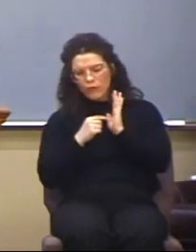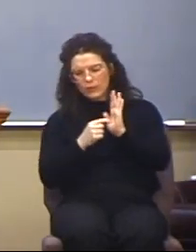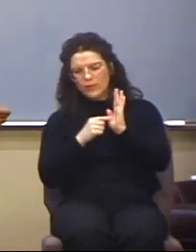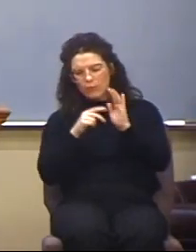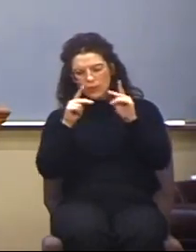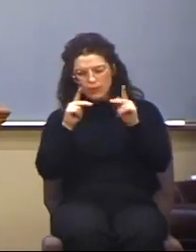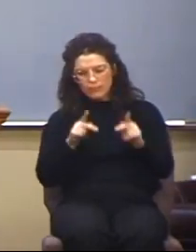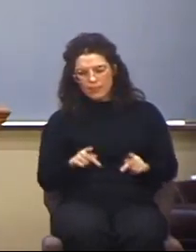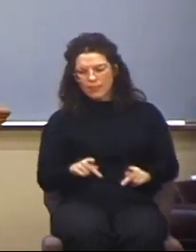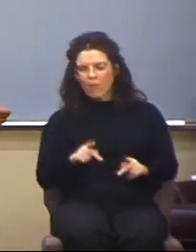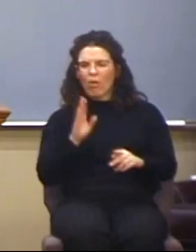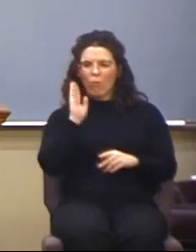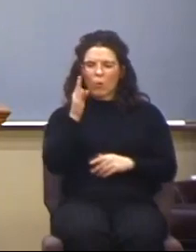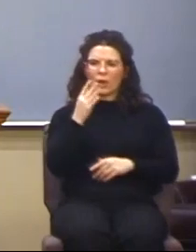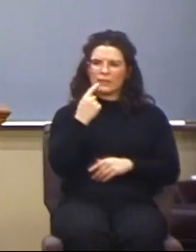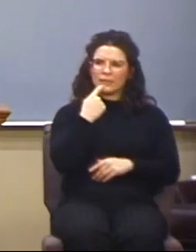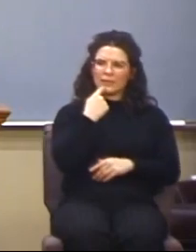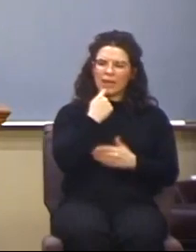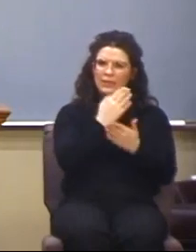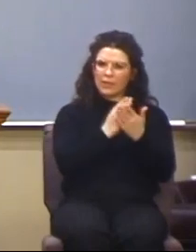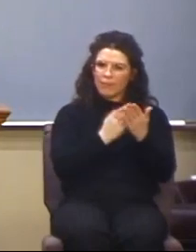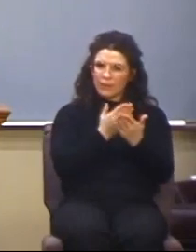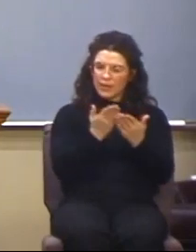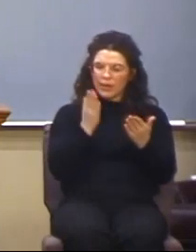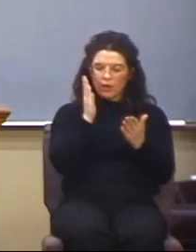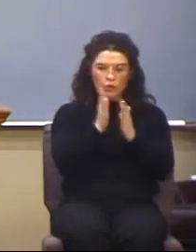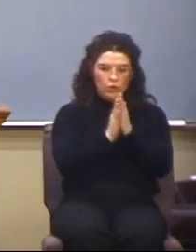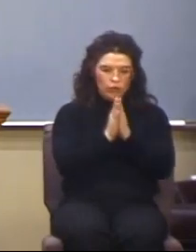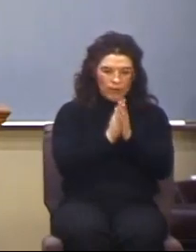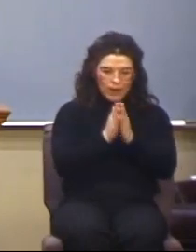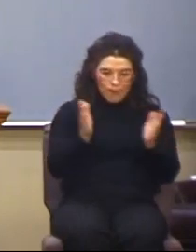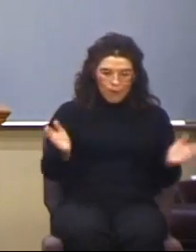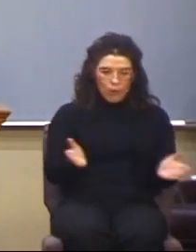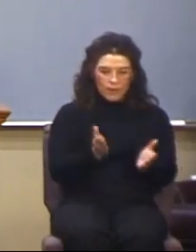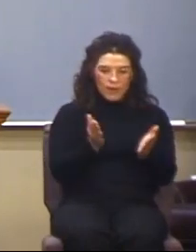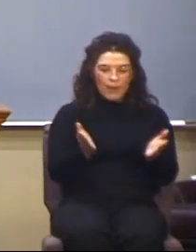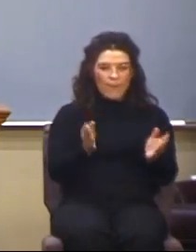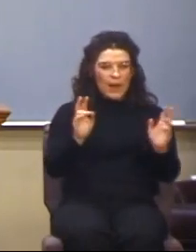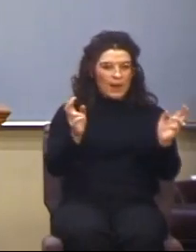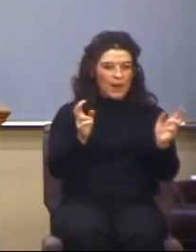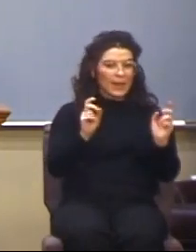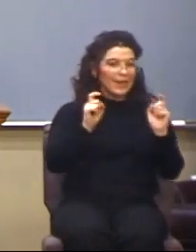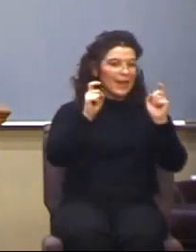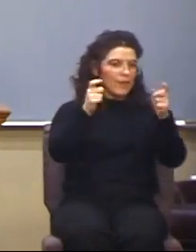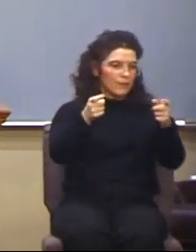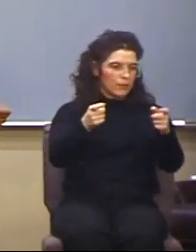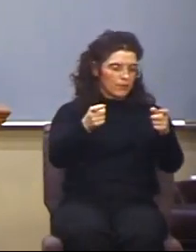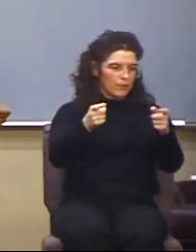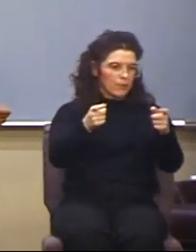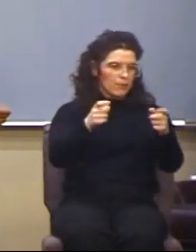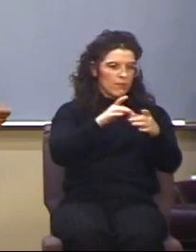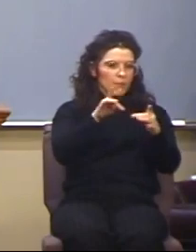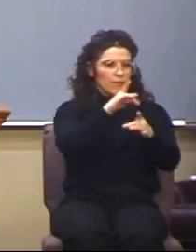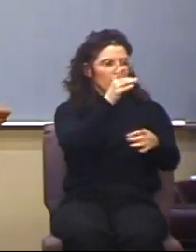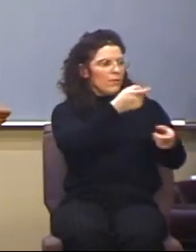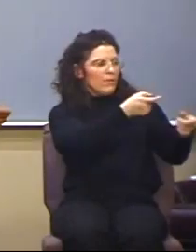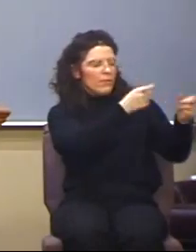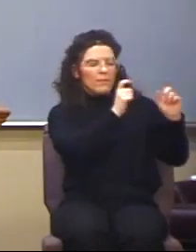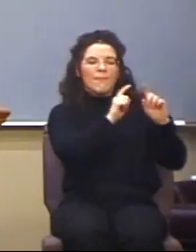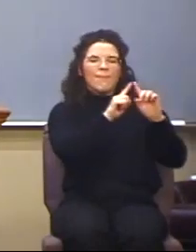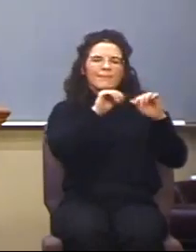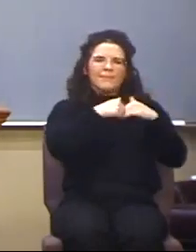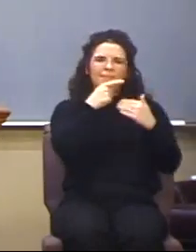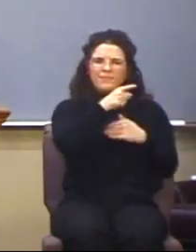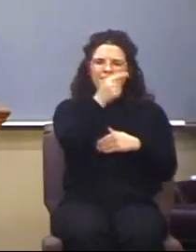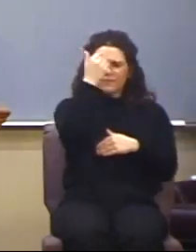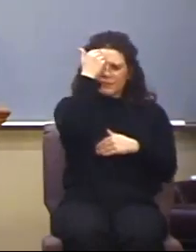they are driven and motivated by a so-called gift, supernatural phenomenon. But how do you know